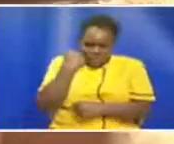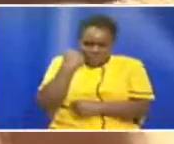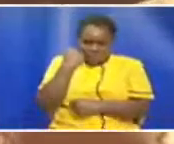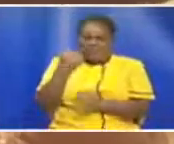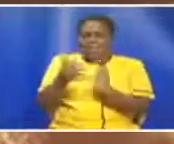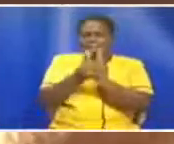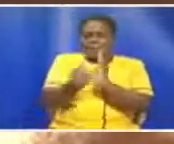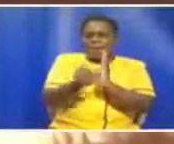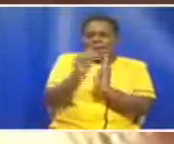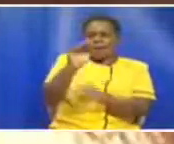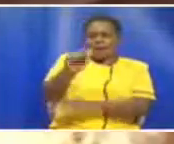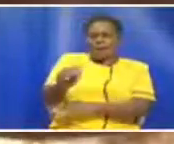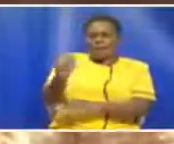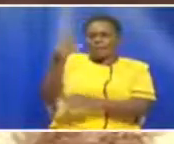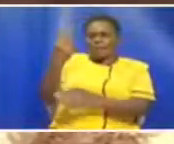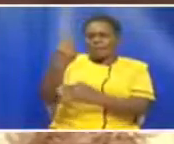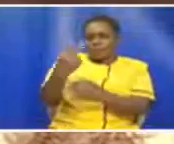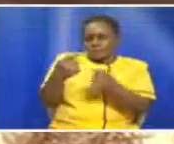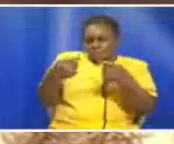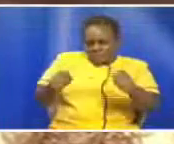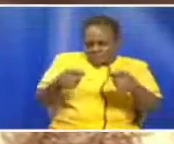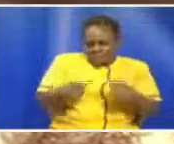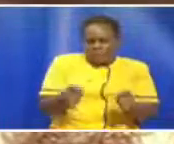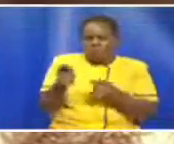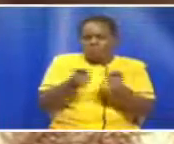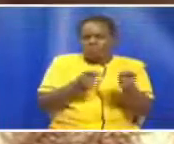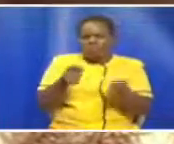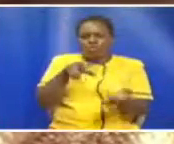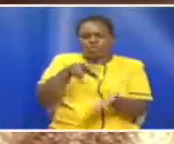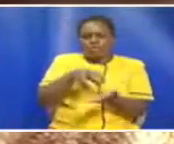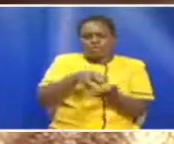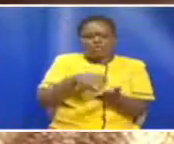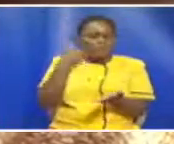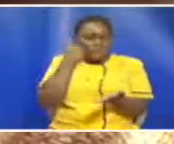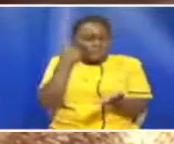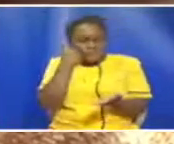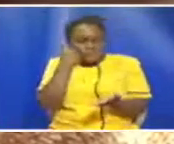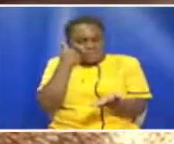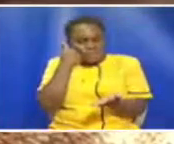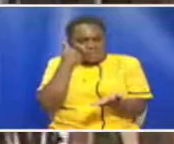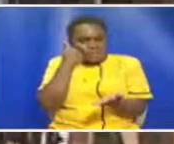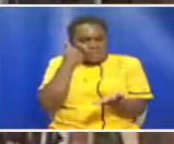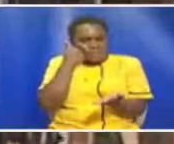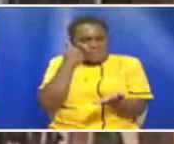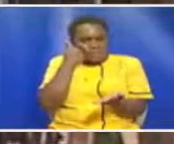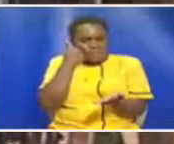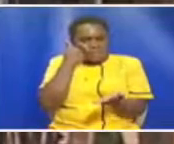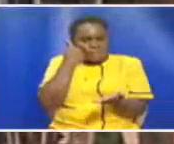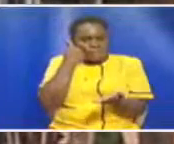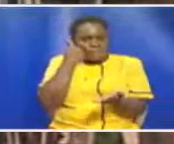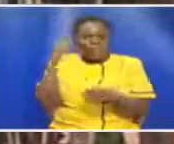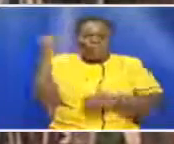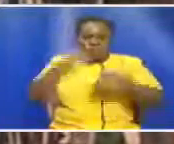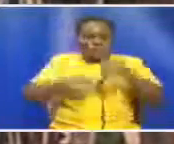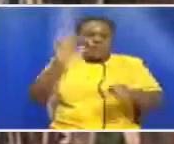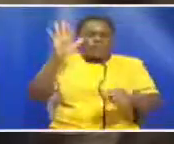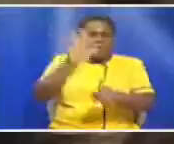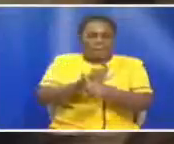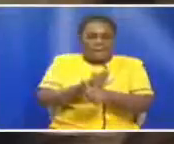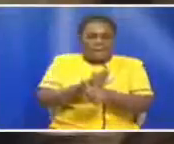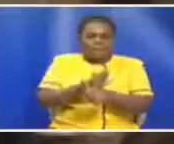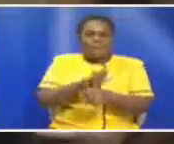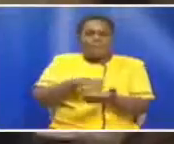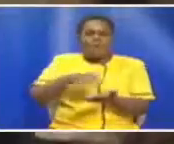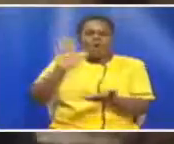experts are calling for concerted efforts to curtail new cases of the chronic disease that has significantly contributed to an